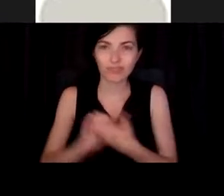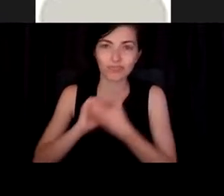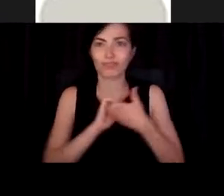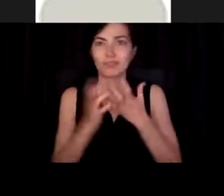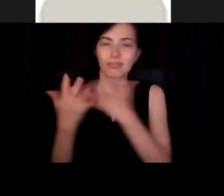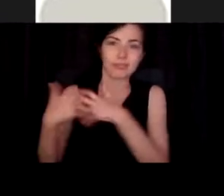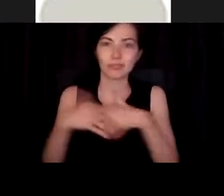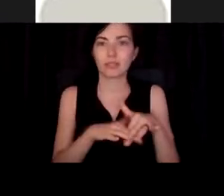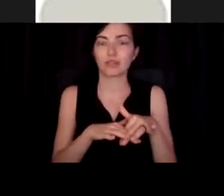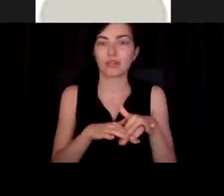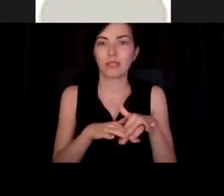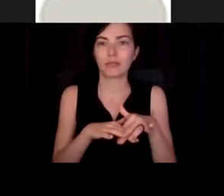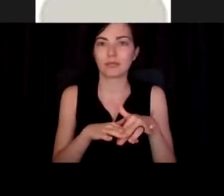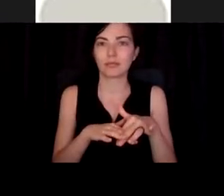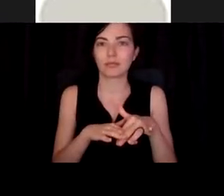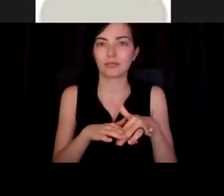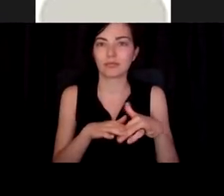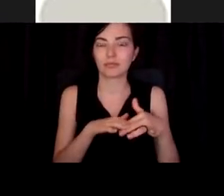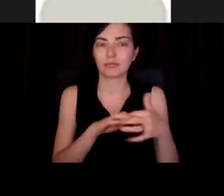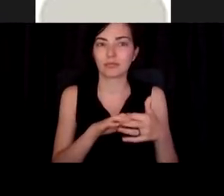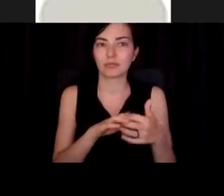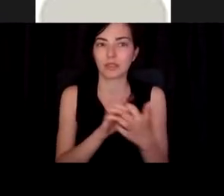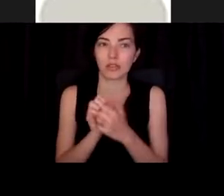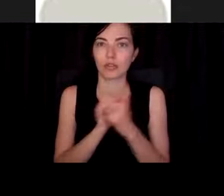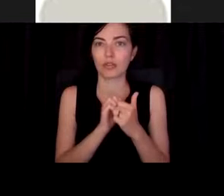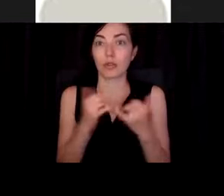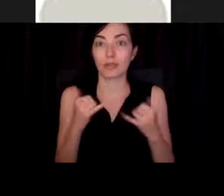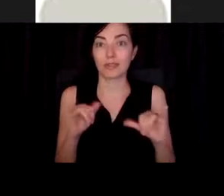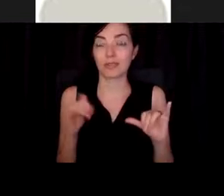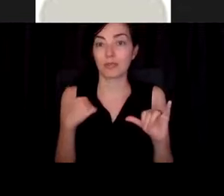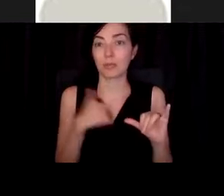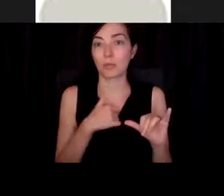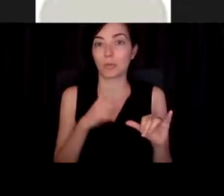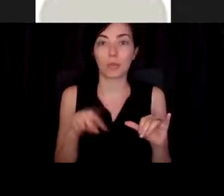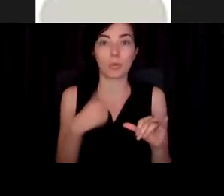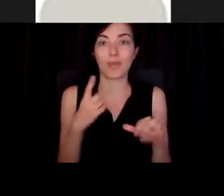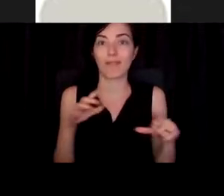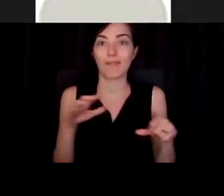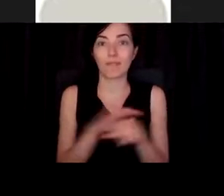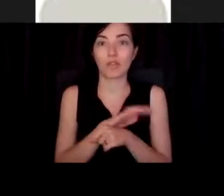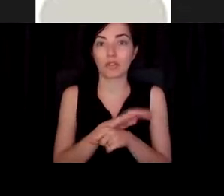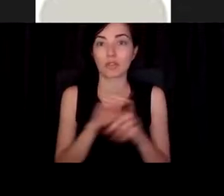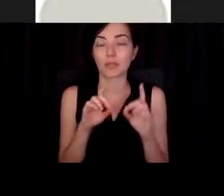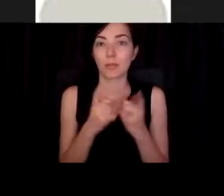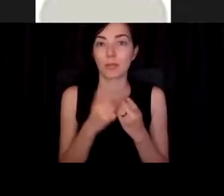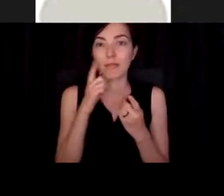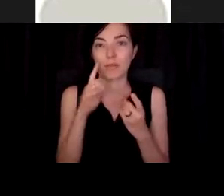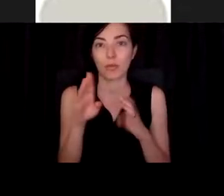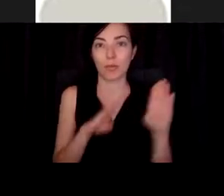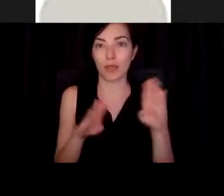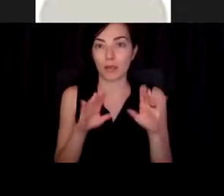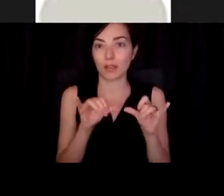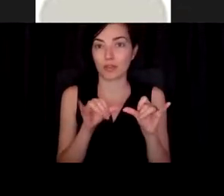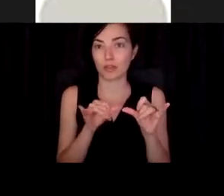there. So we're still the only full department of bioengineering in the States.